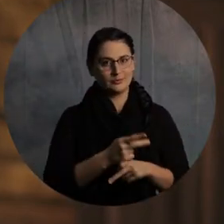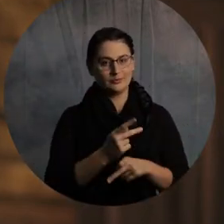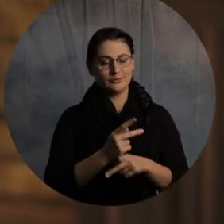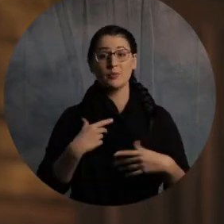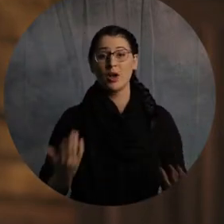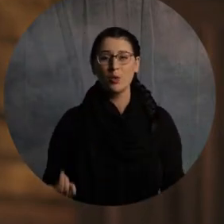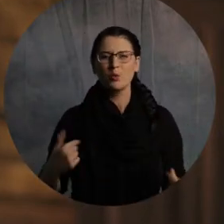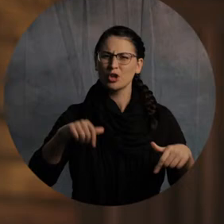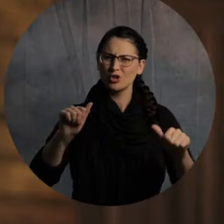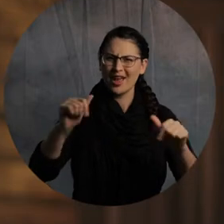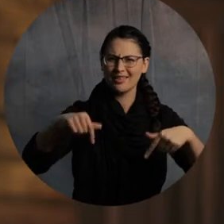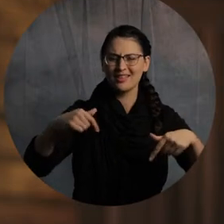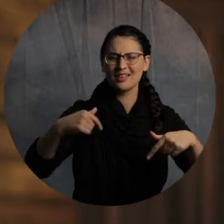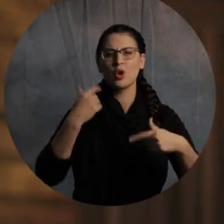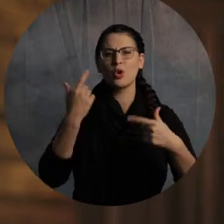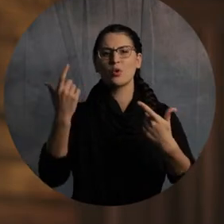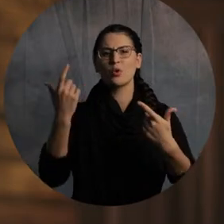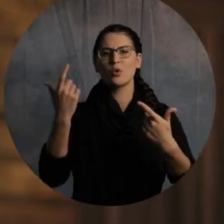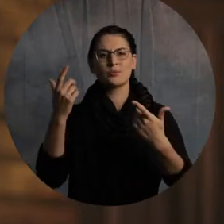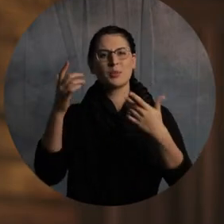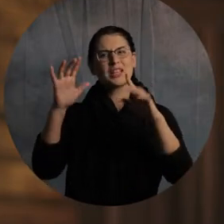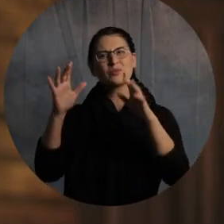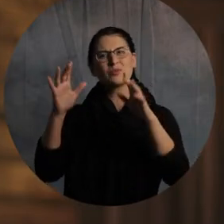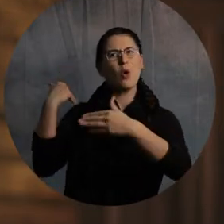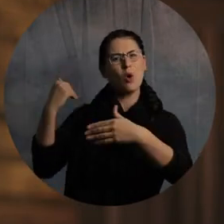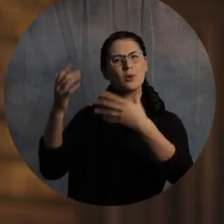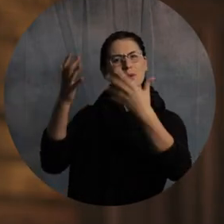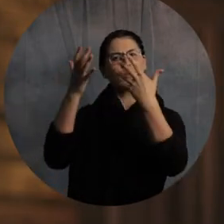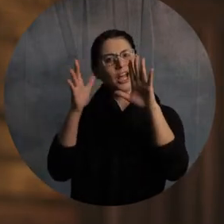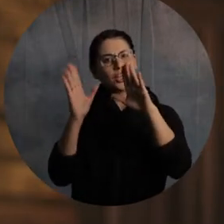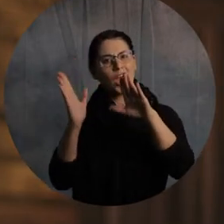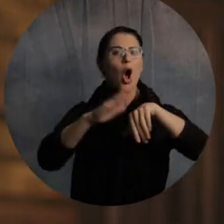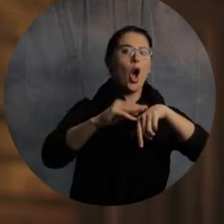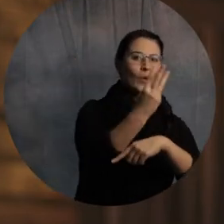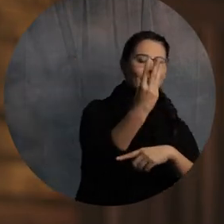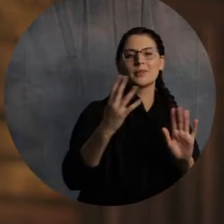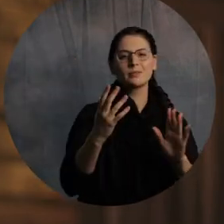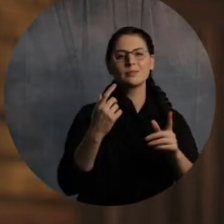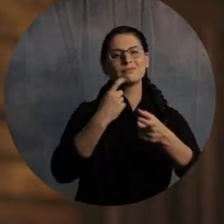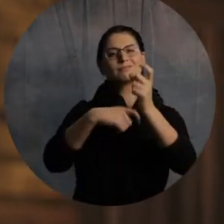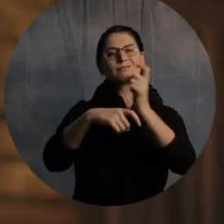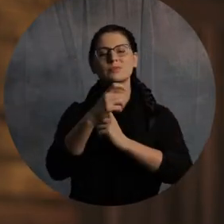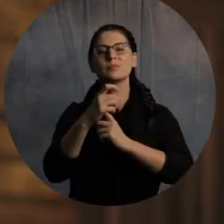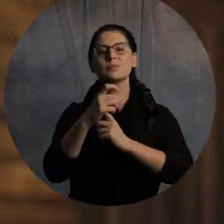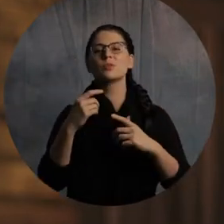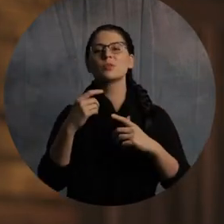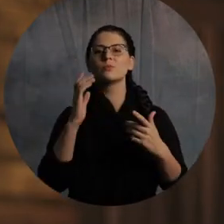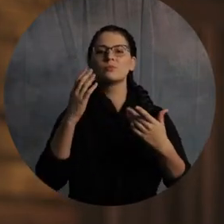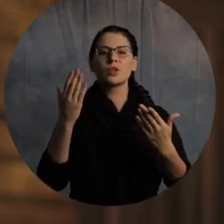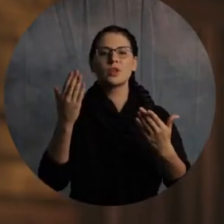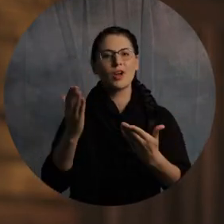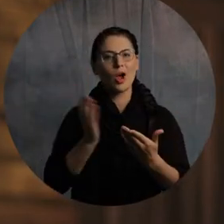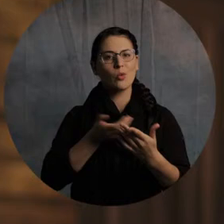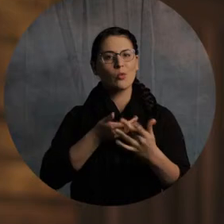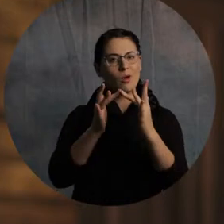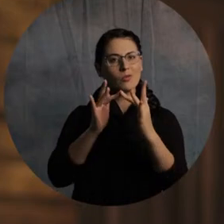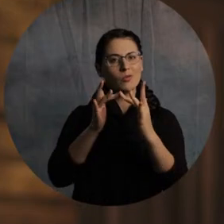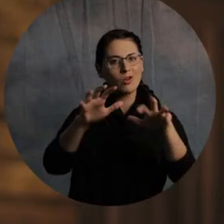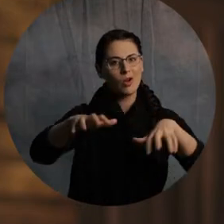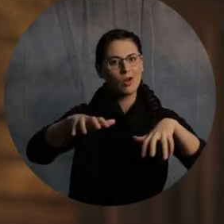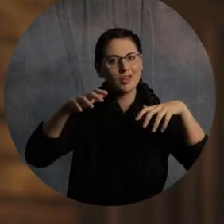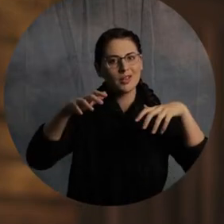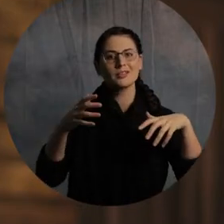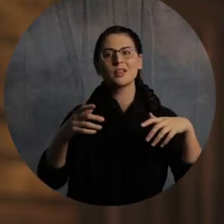Sunday or Wednesday worship gathering, but we wanted to do something. for our online audience, and invite people to be here. So on Sundays,